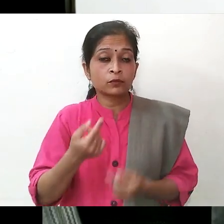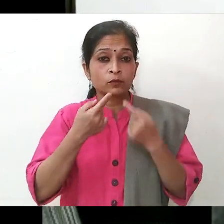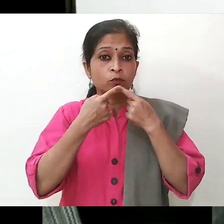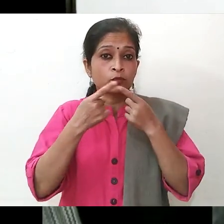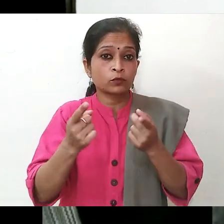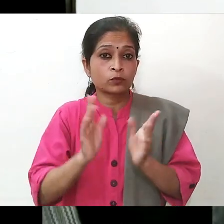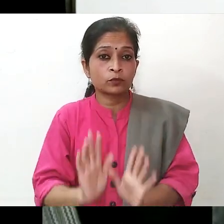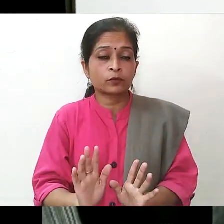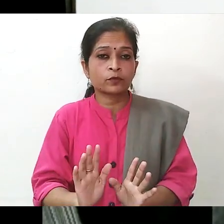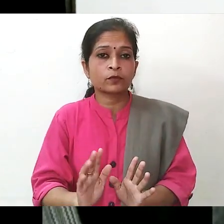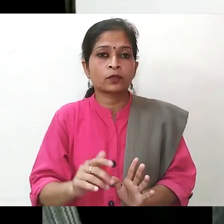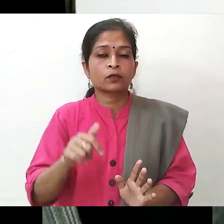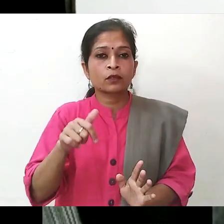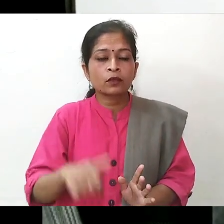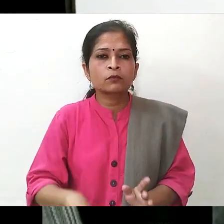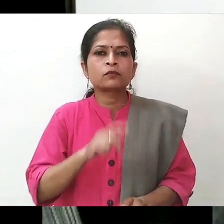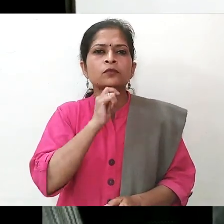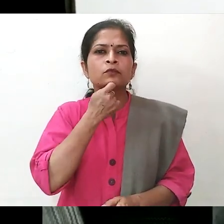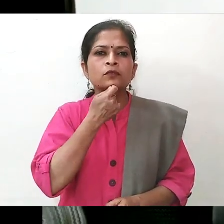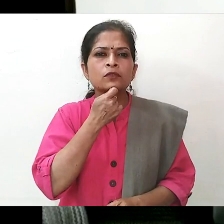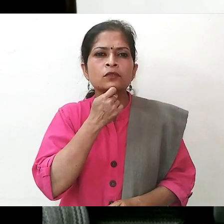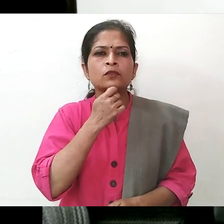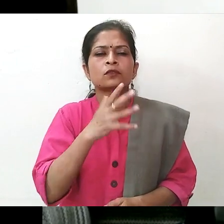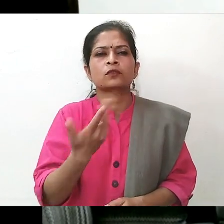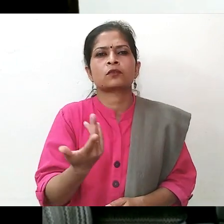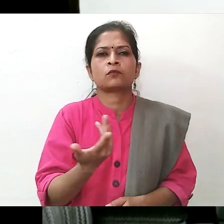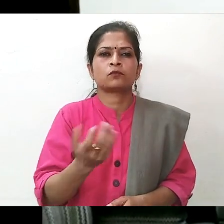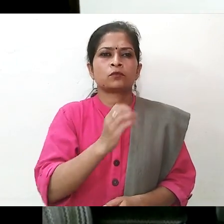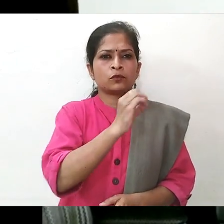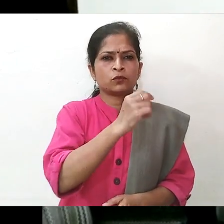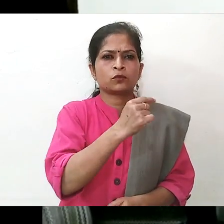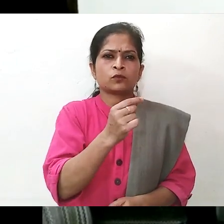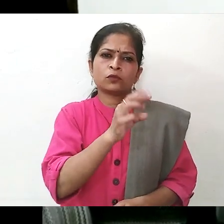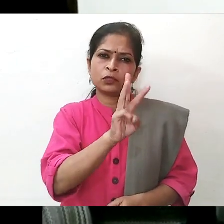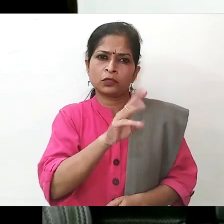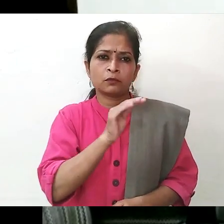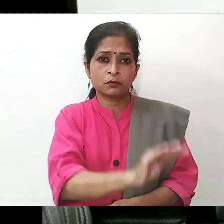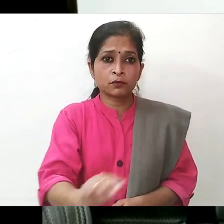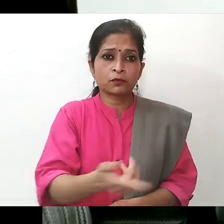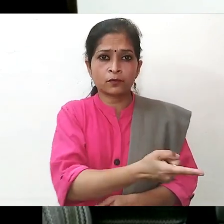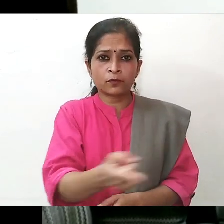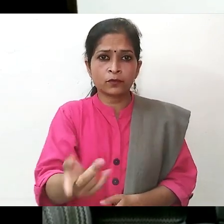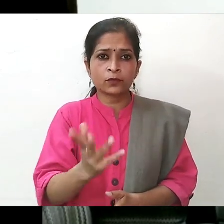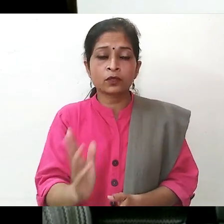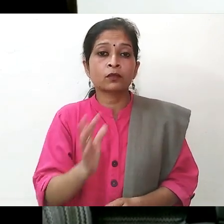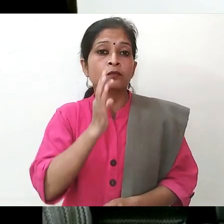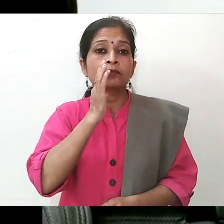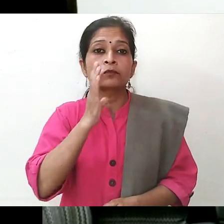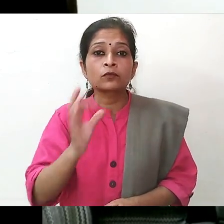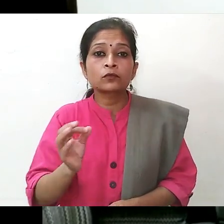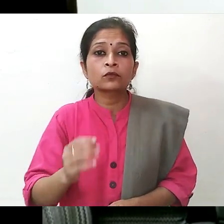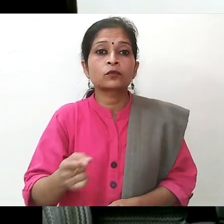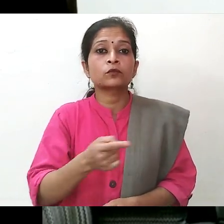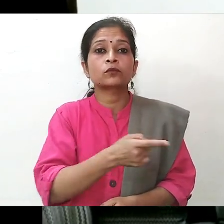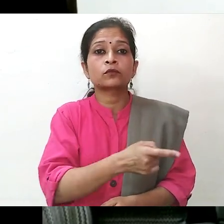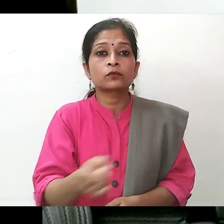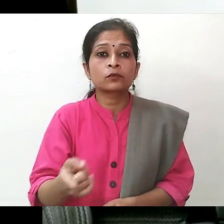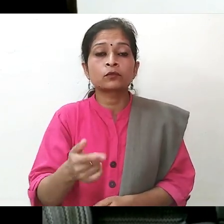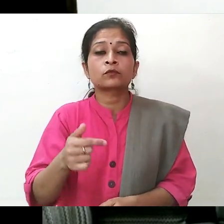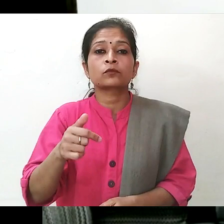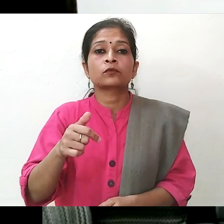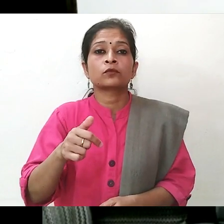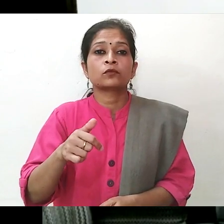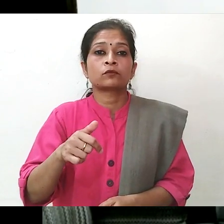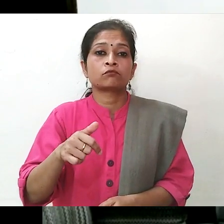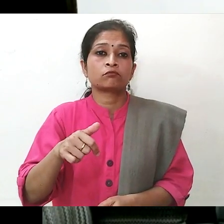I am also requesting the parents. In the age group, the younger children of the age group 0 to 3 years, it is important